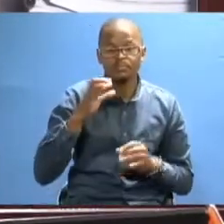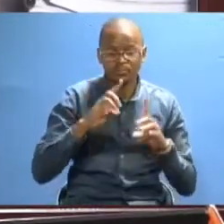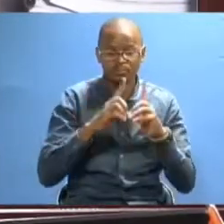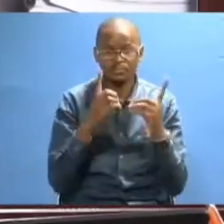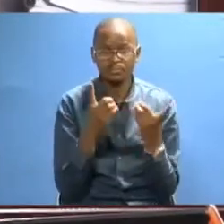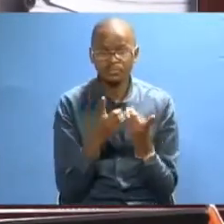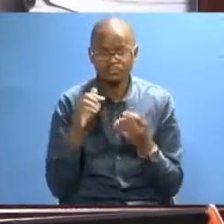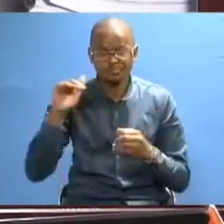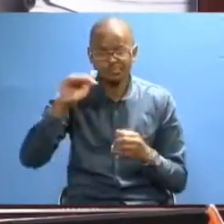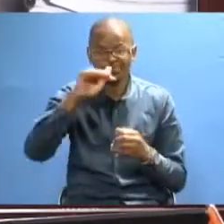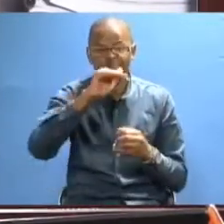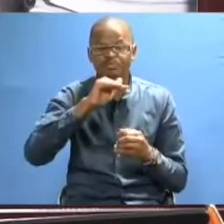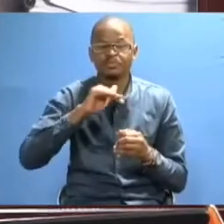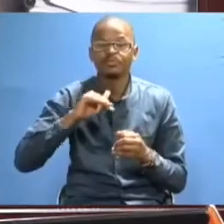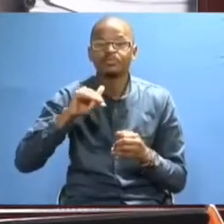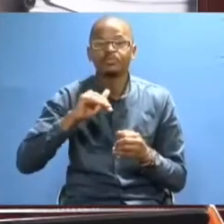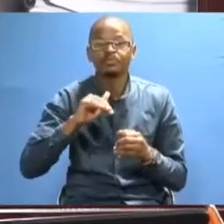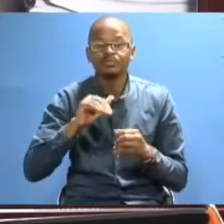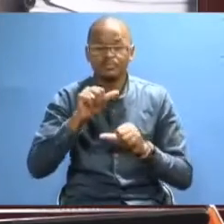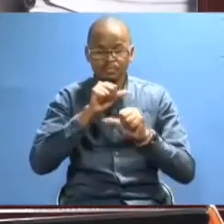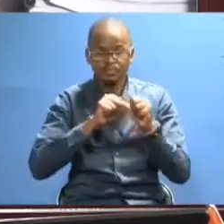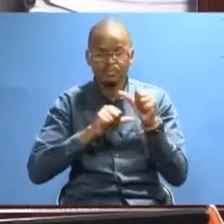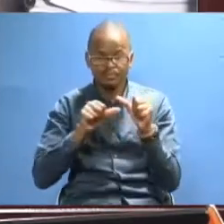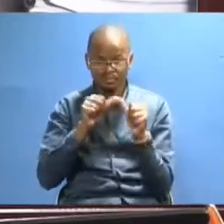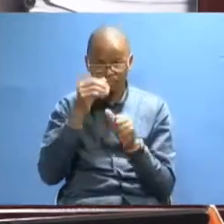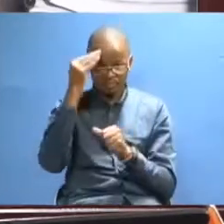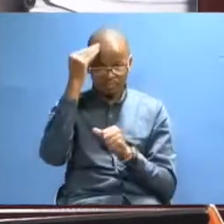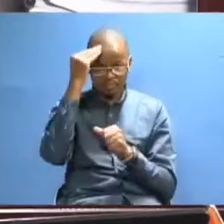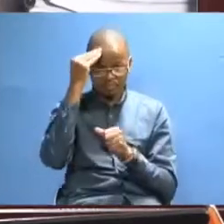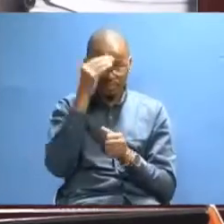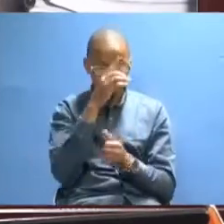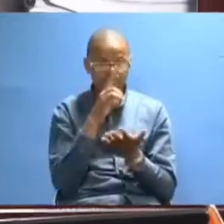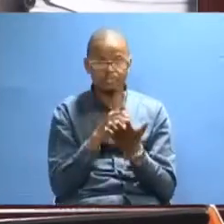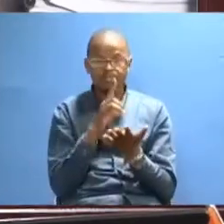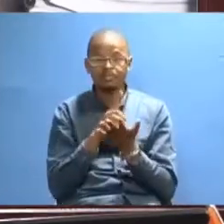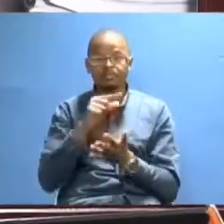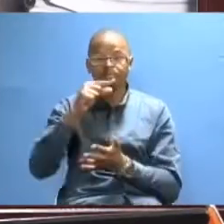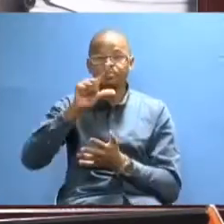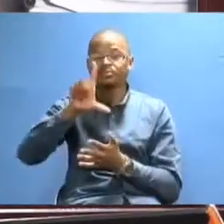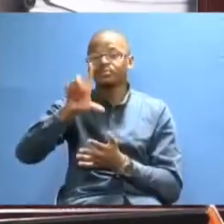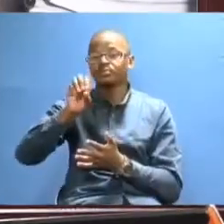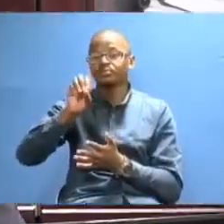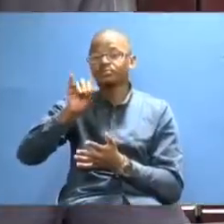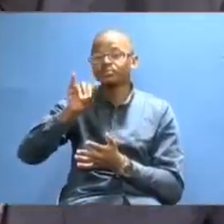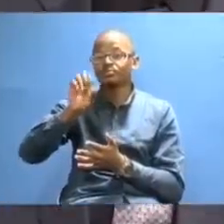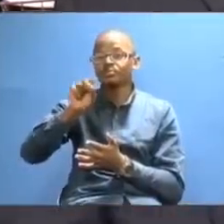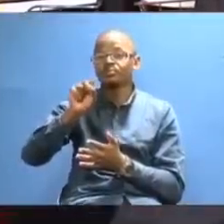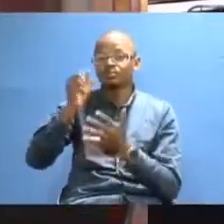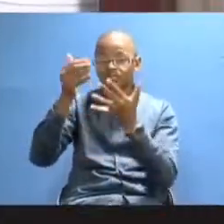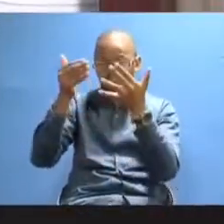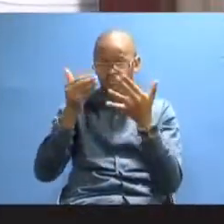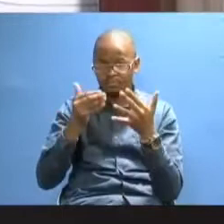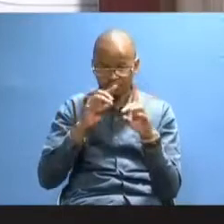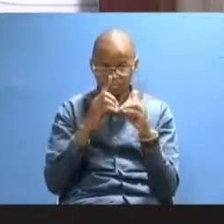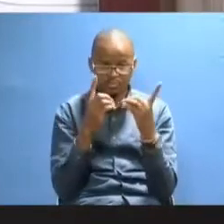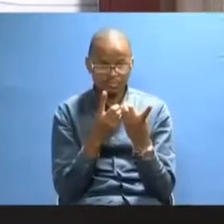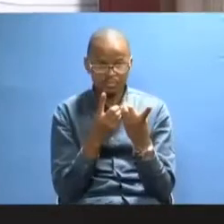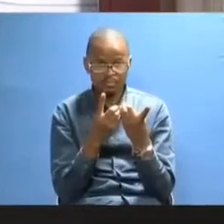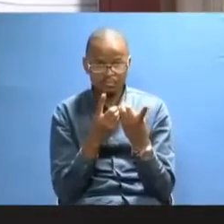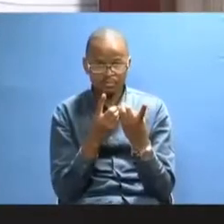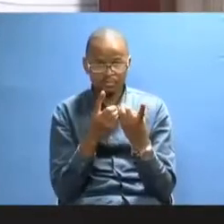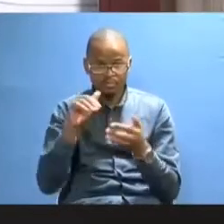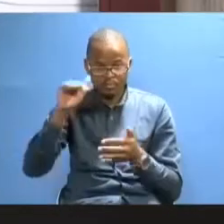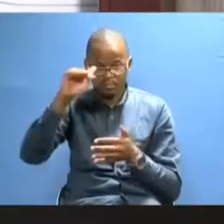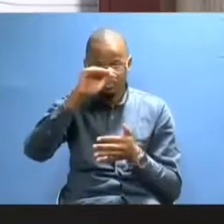of the Department of Environmental Sciences and Education, Dr. Gladys Gathuru. Welcome to the